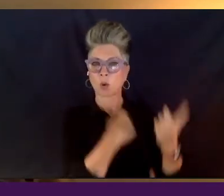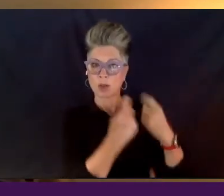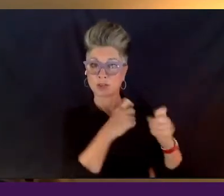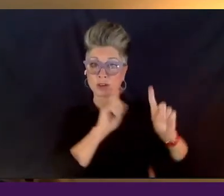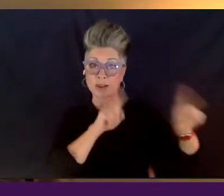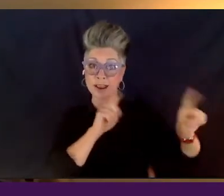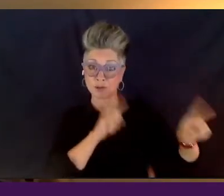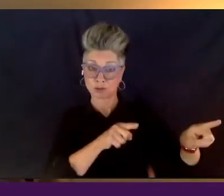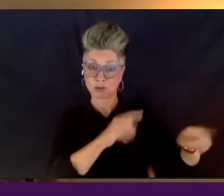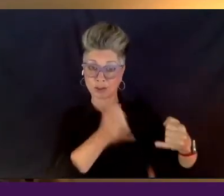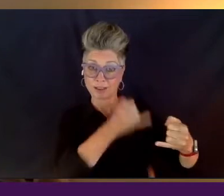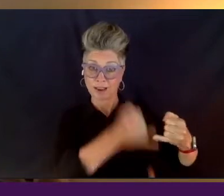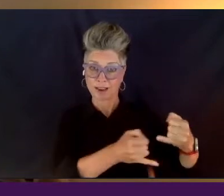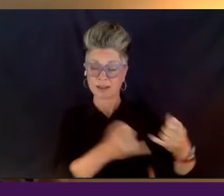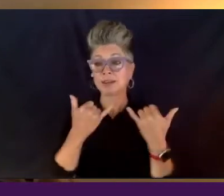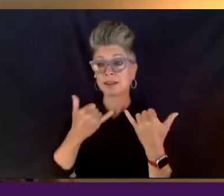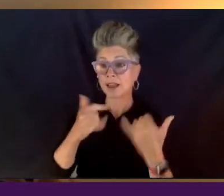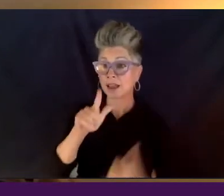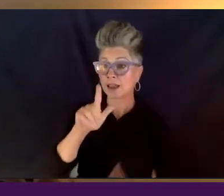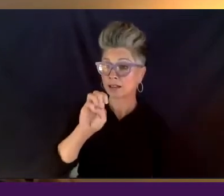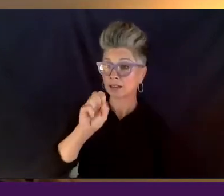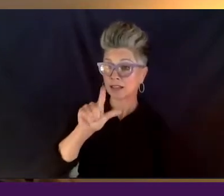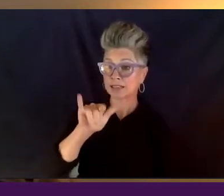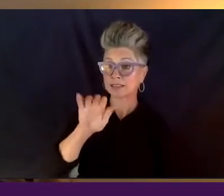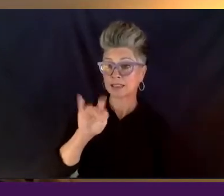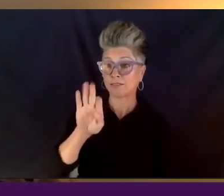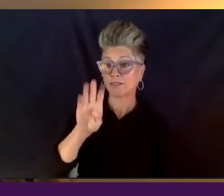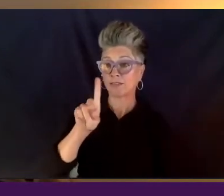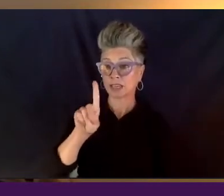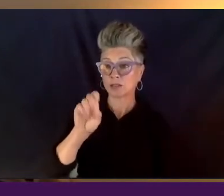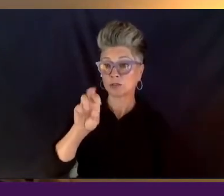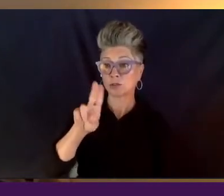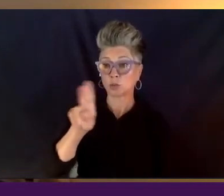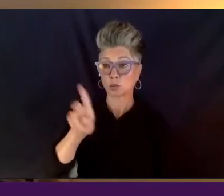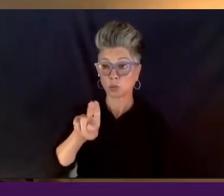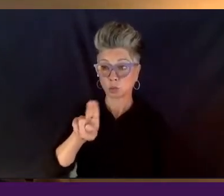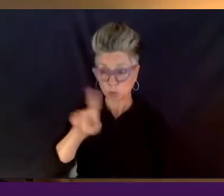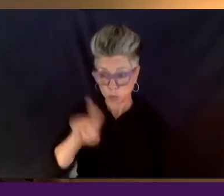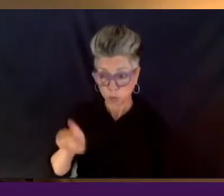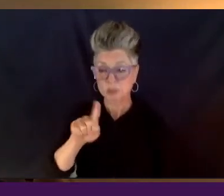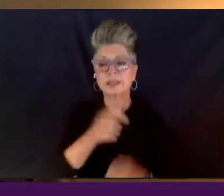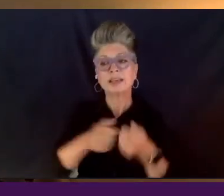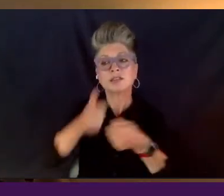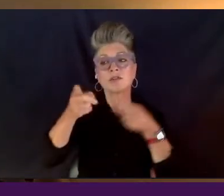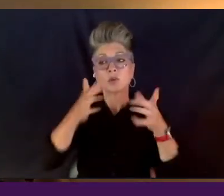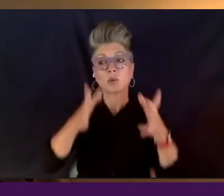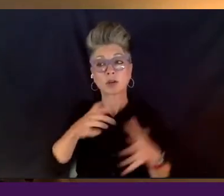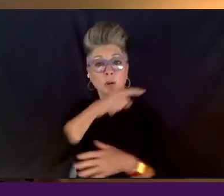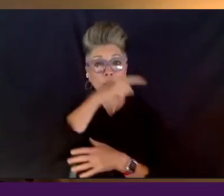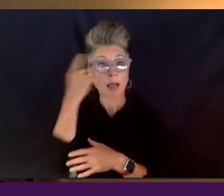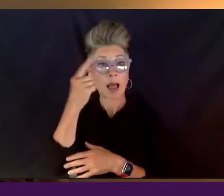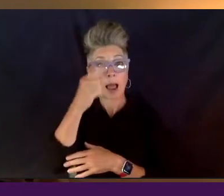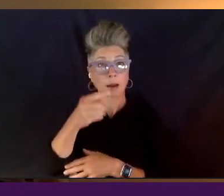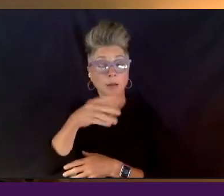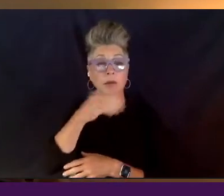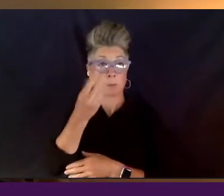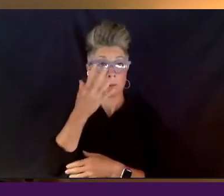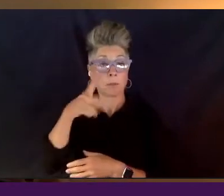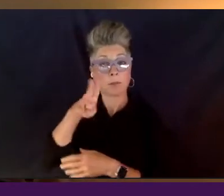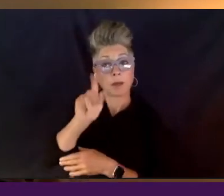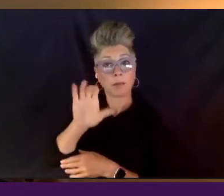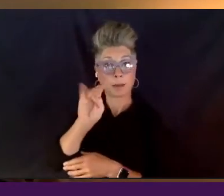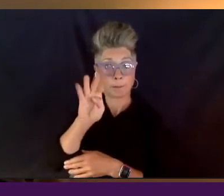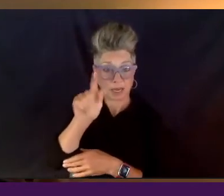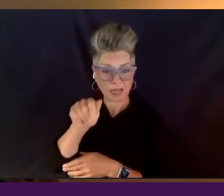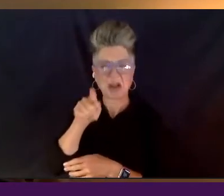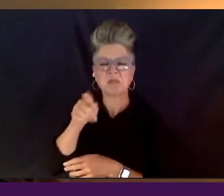moderator, Leslie Fields Cruz, is Executive Director of Black Public Media. She's joined by our panelists who will just go by their